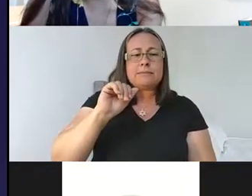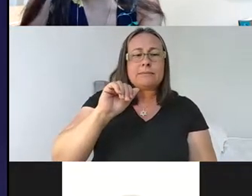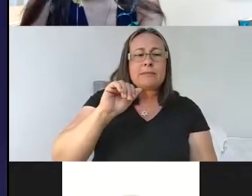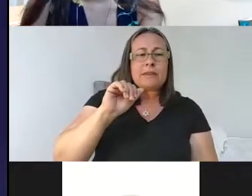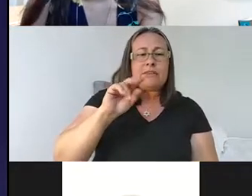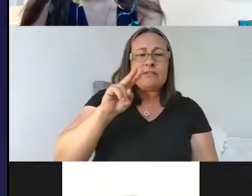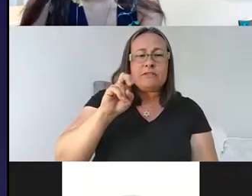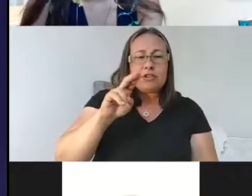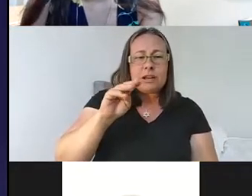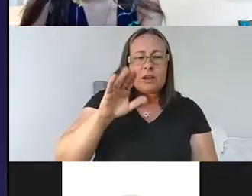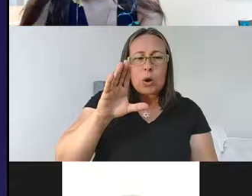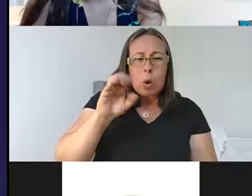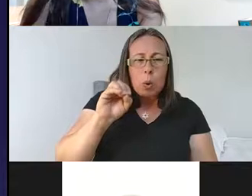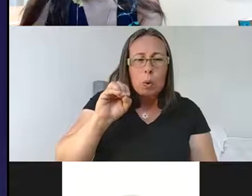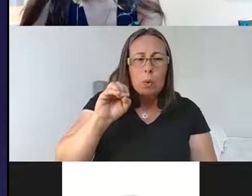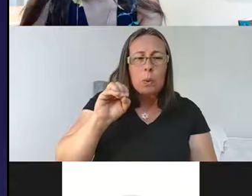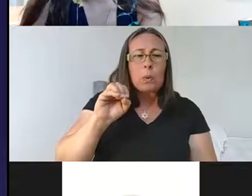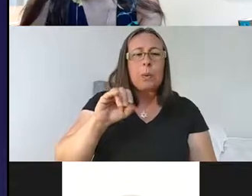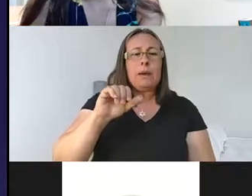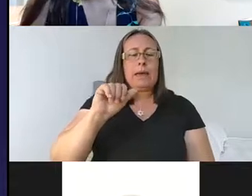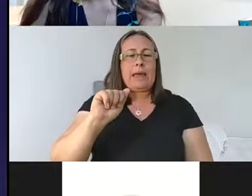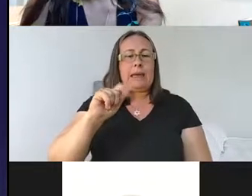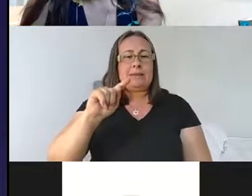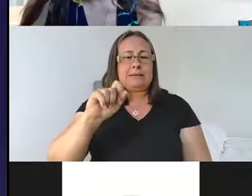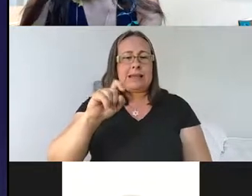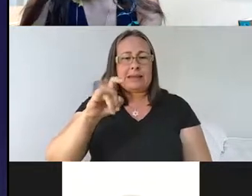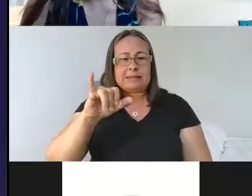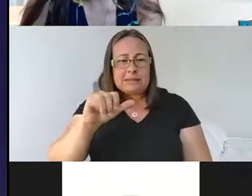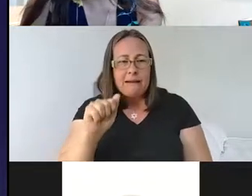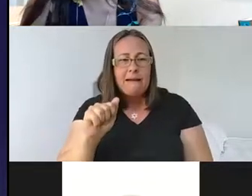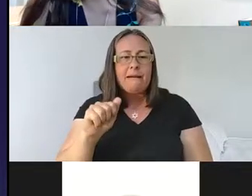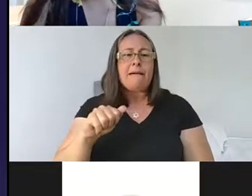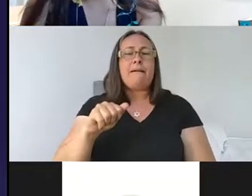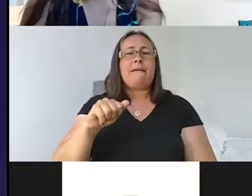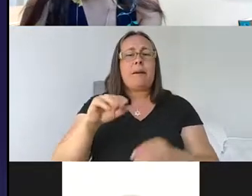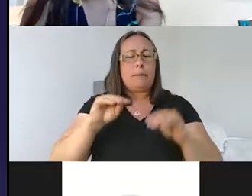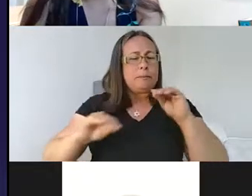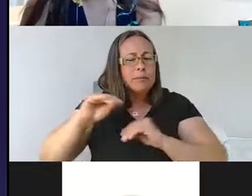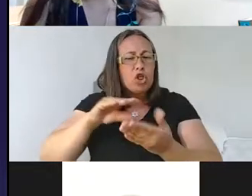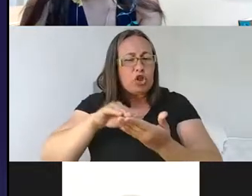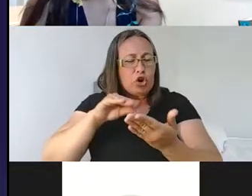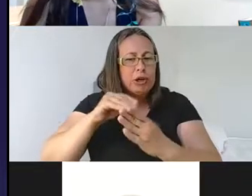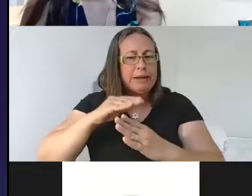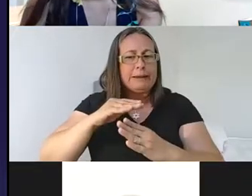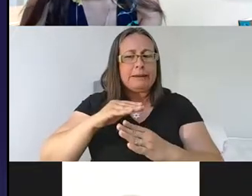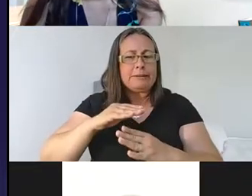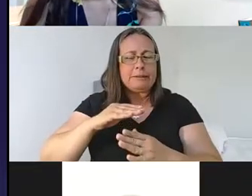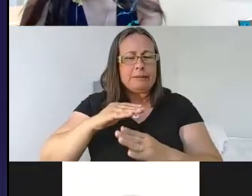vertigo, um, impaired motor learning. There's also been a really interesting, um,